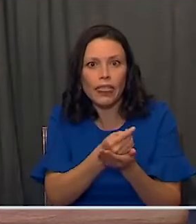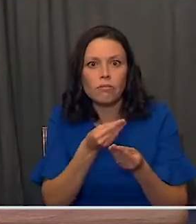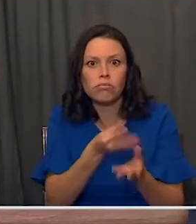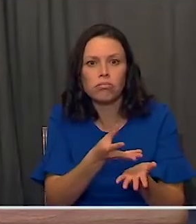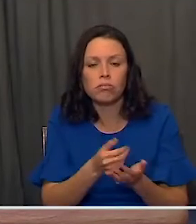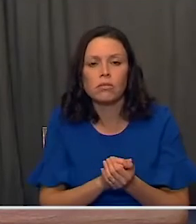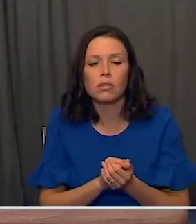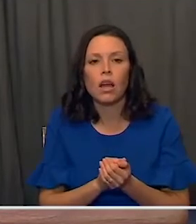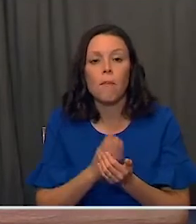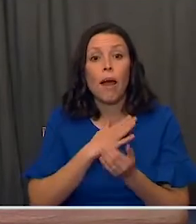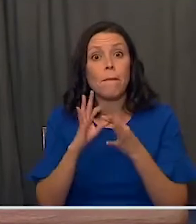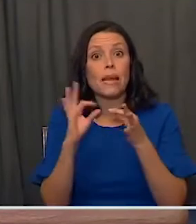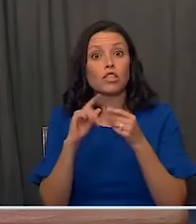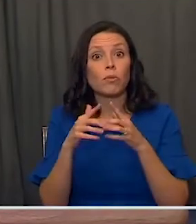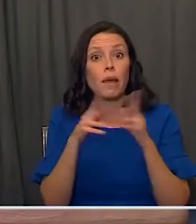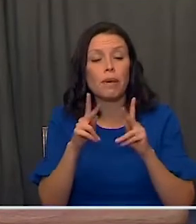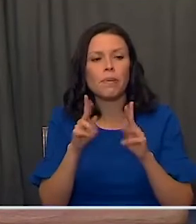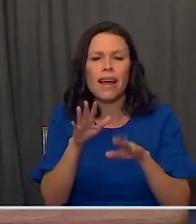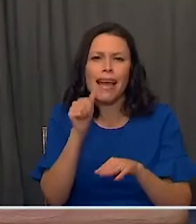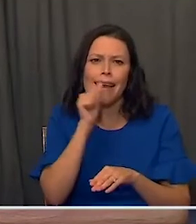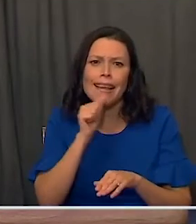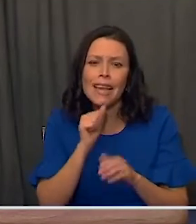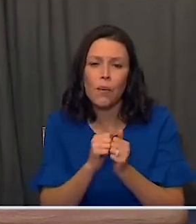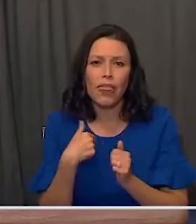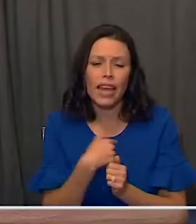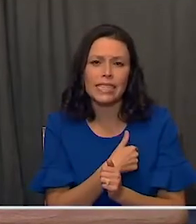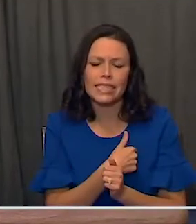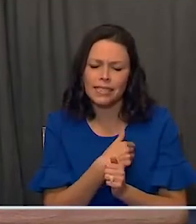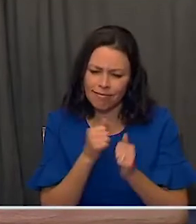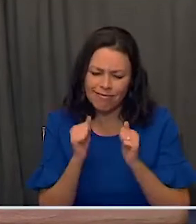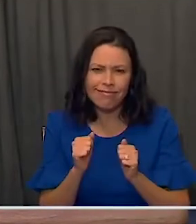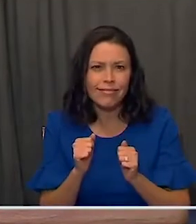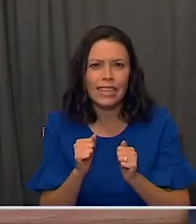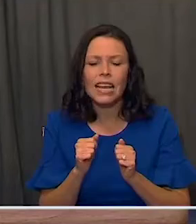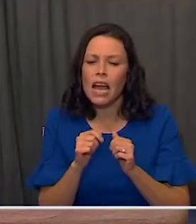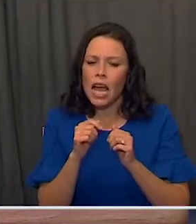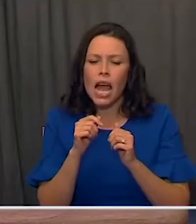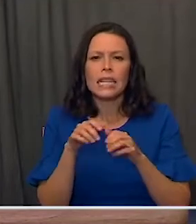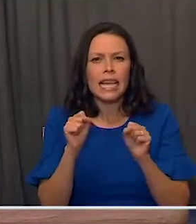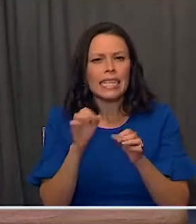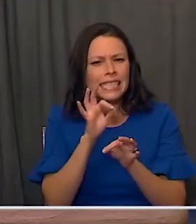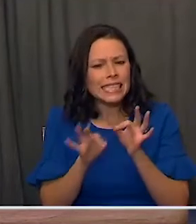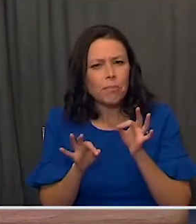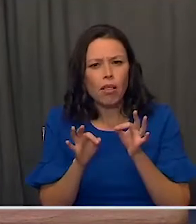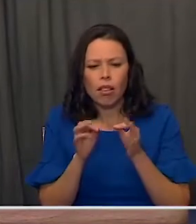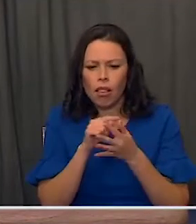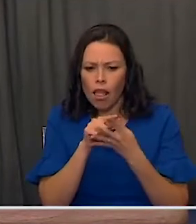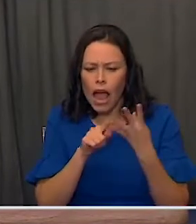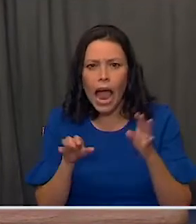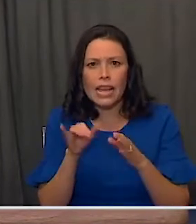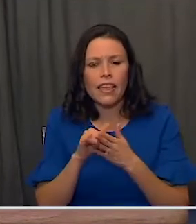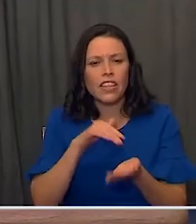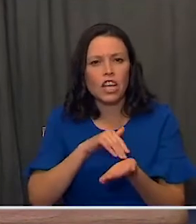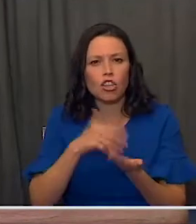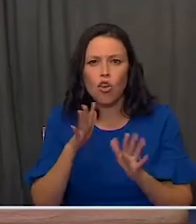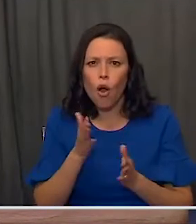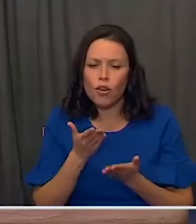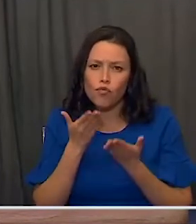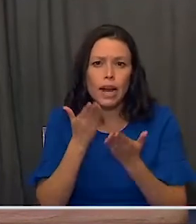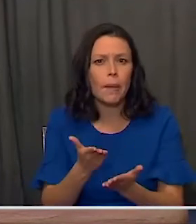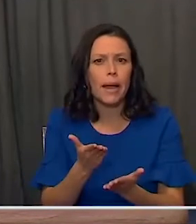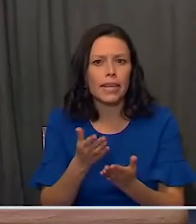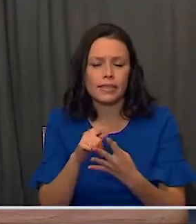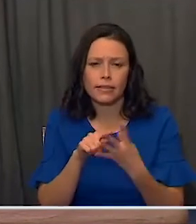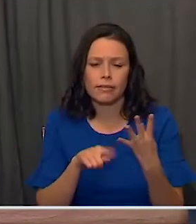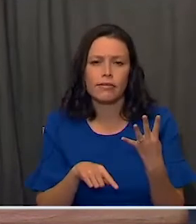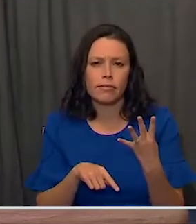message to the American people is to hang in there with us. Take the simple steps that the doctors have talked about